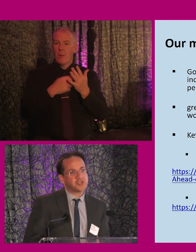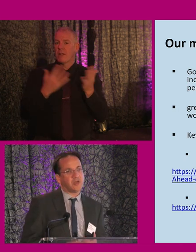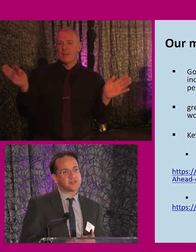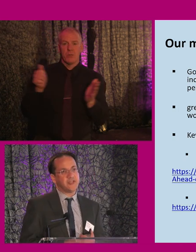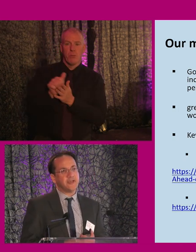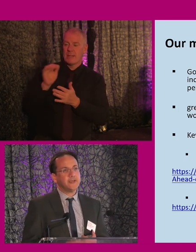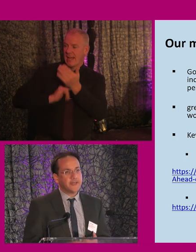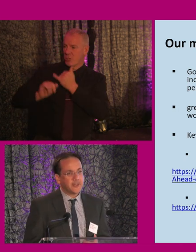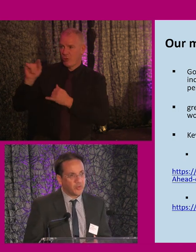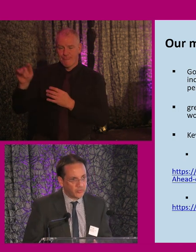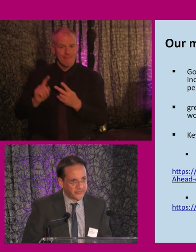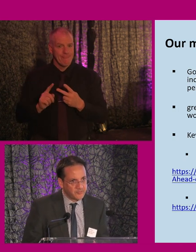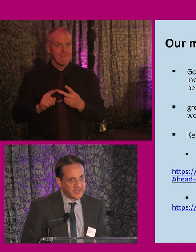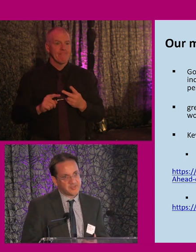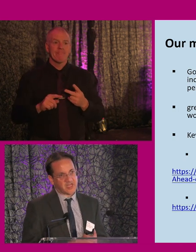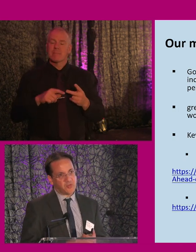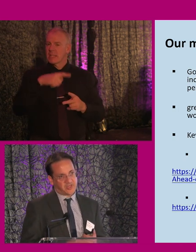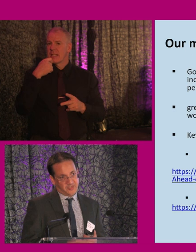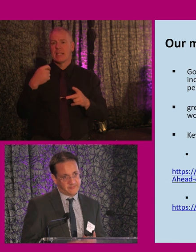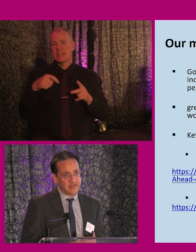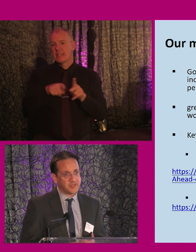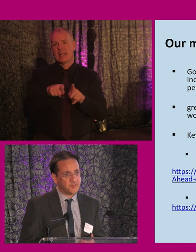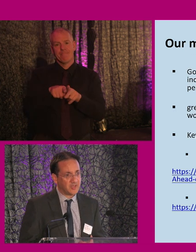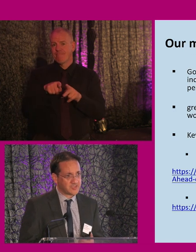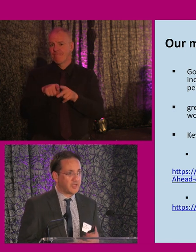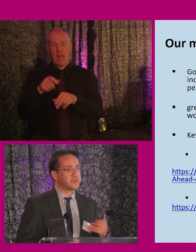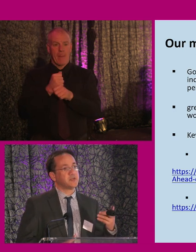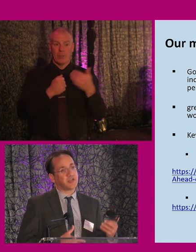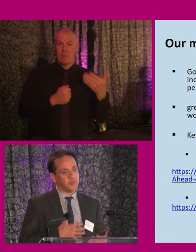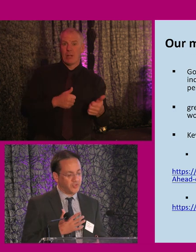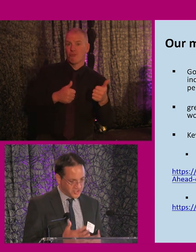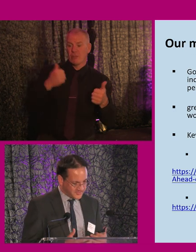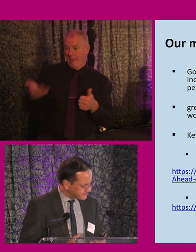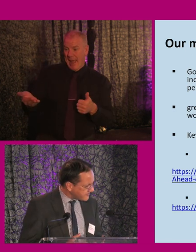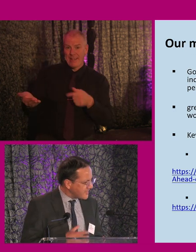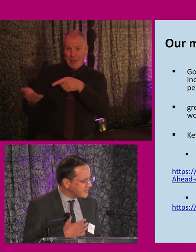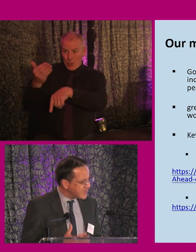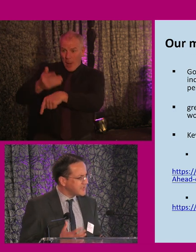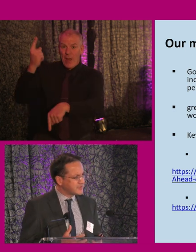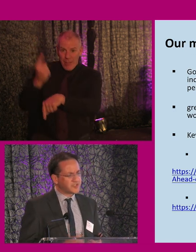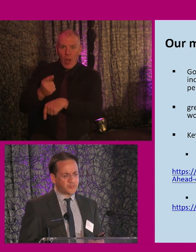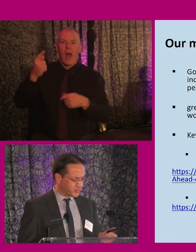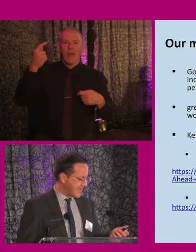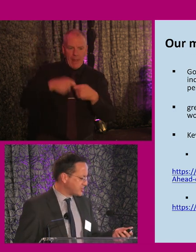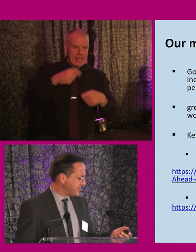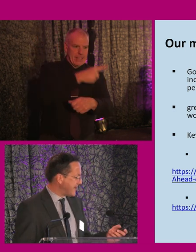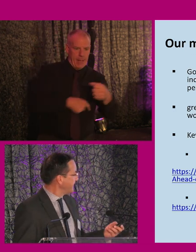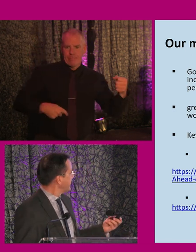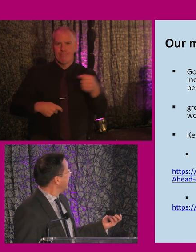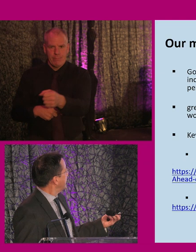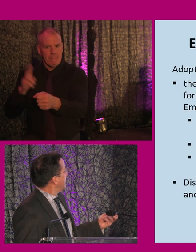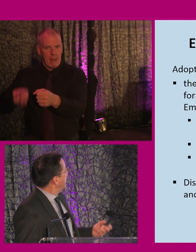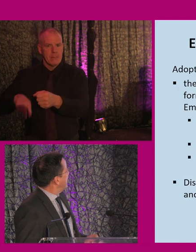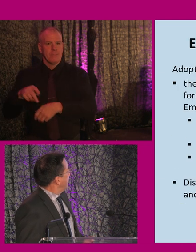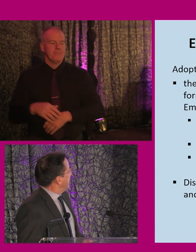published last year, also made the same argument around the demand side. It's an argument which is gaining considerable traction now.